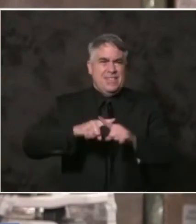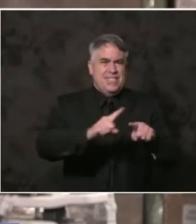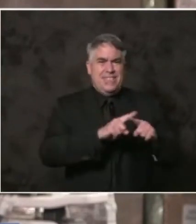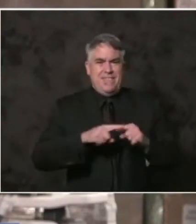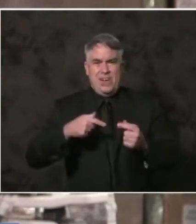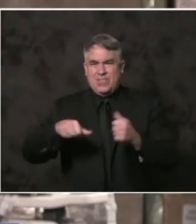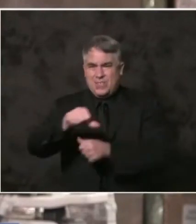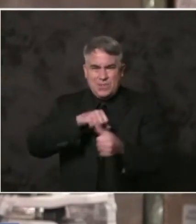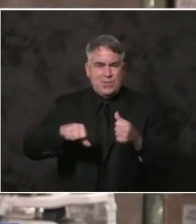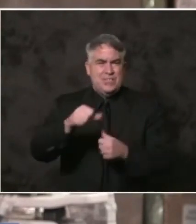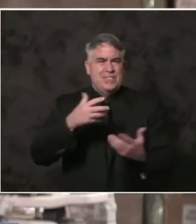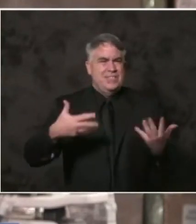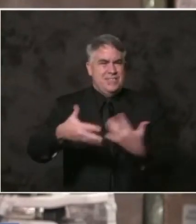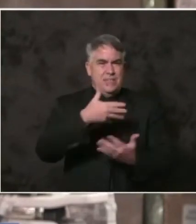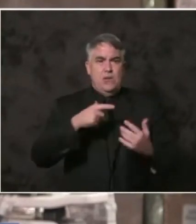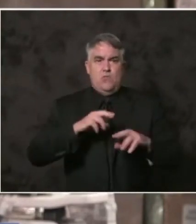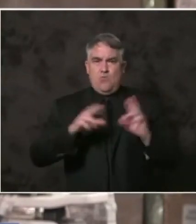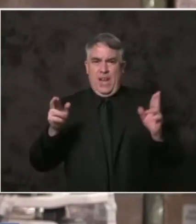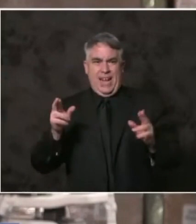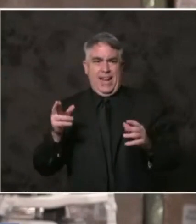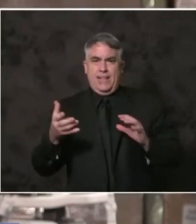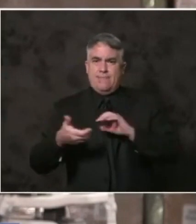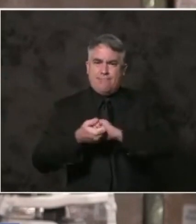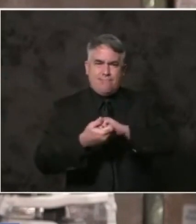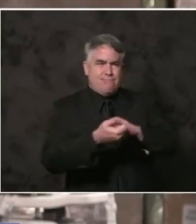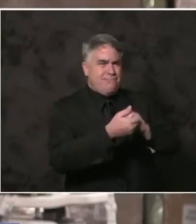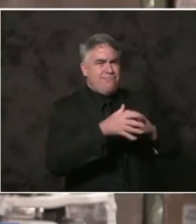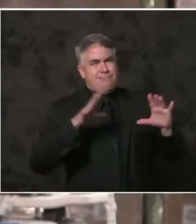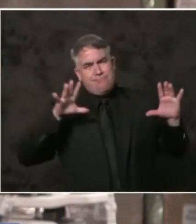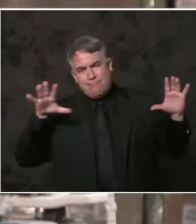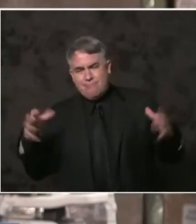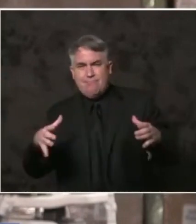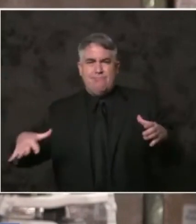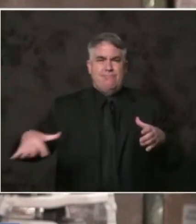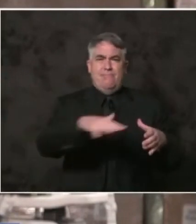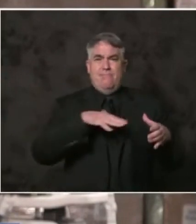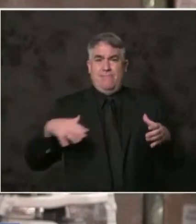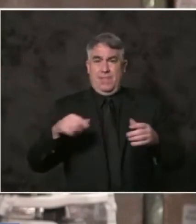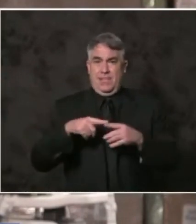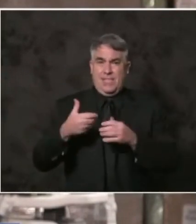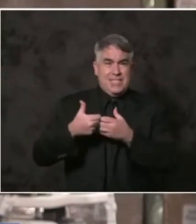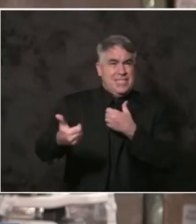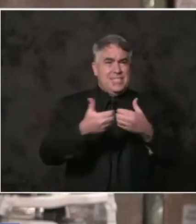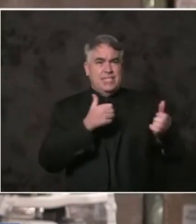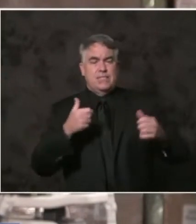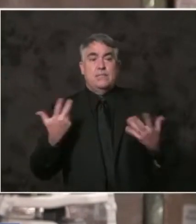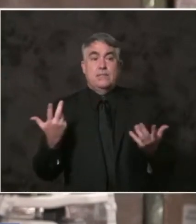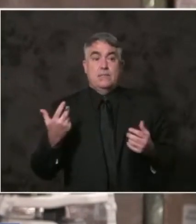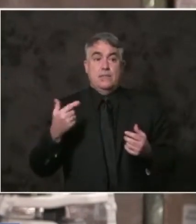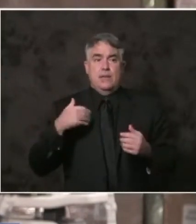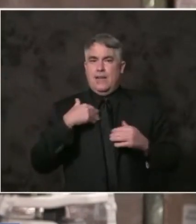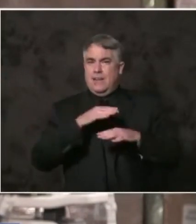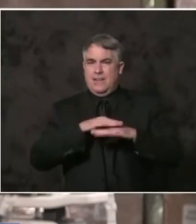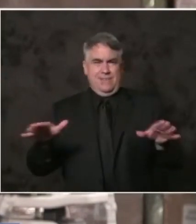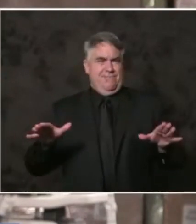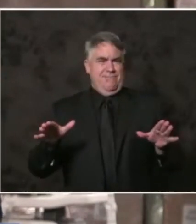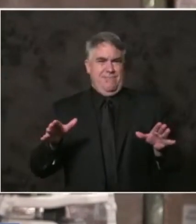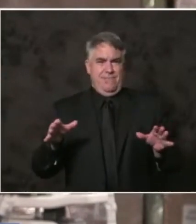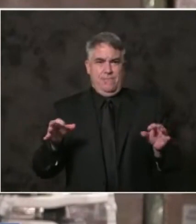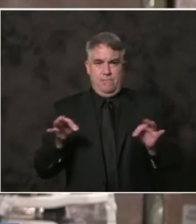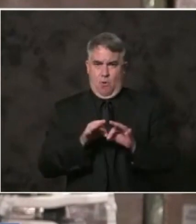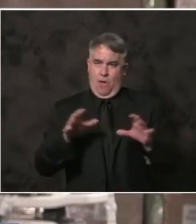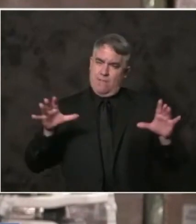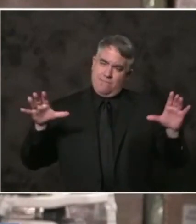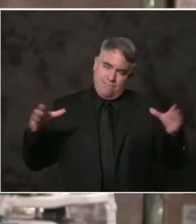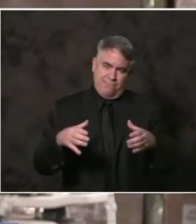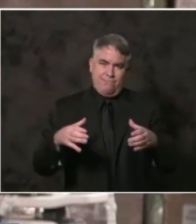Ready to reunite. Reunite both from social distancing and deep divisions. And we are ready to recover,